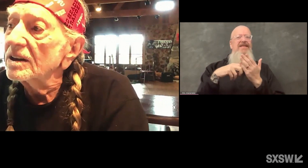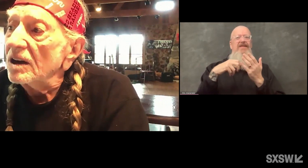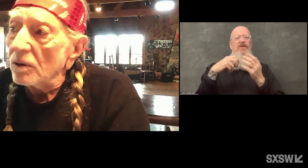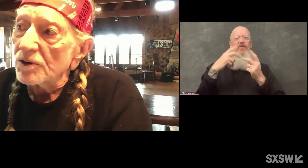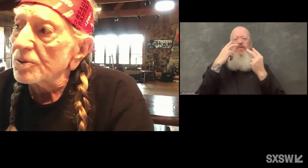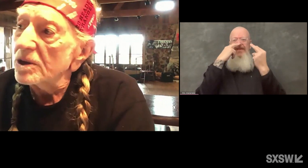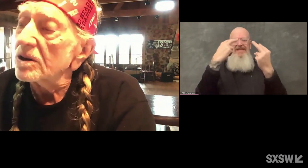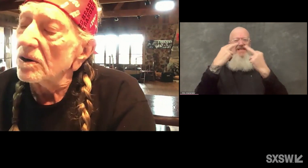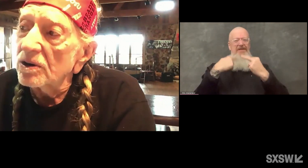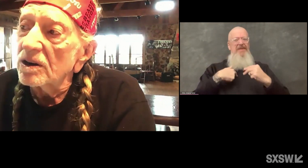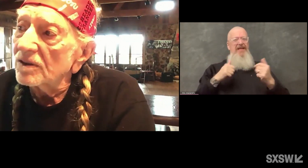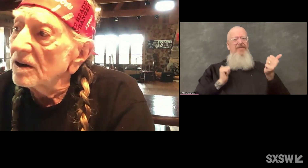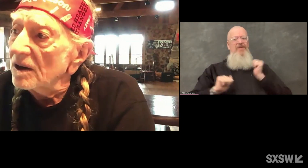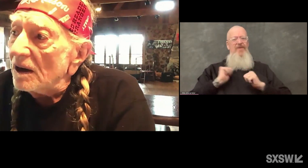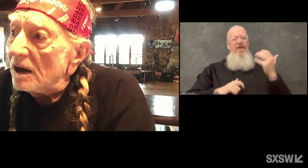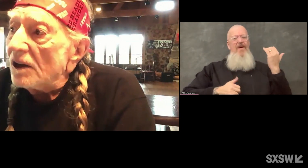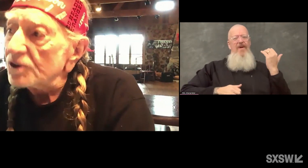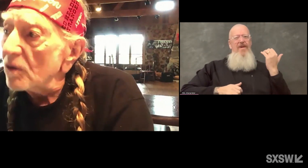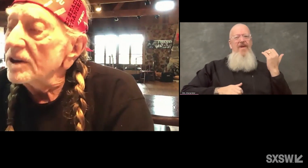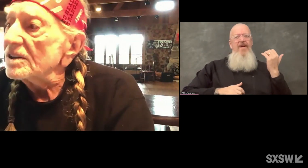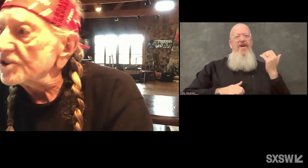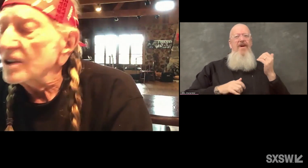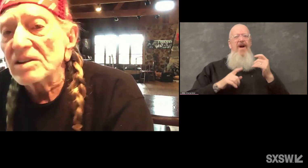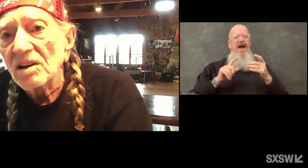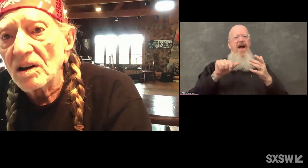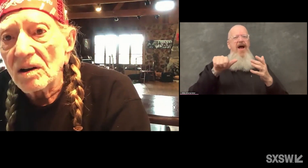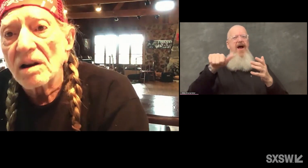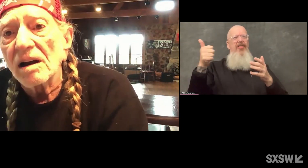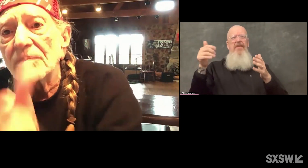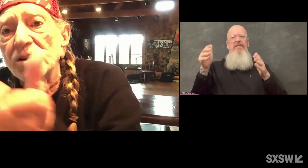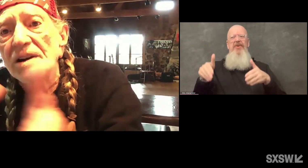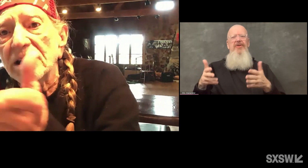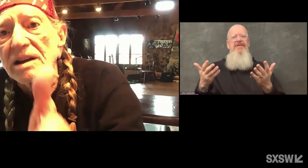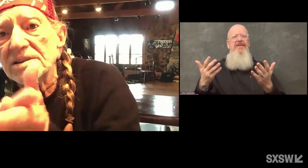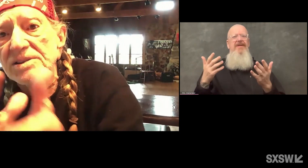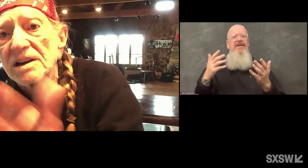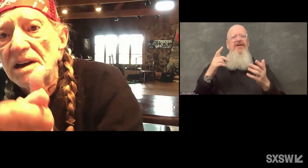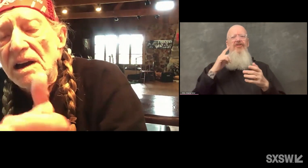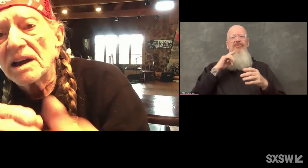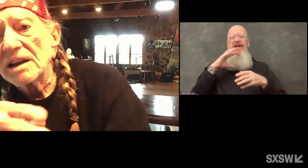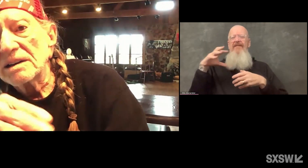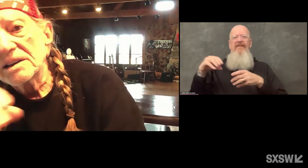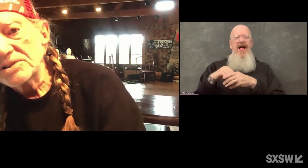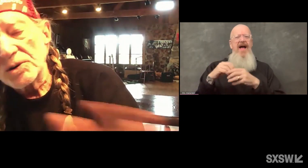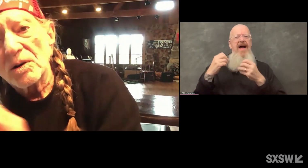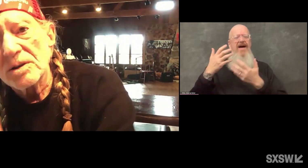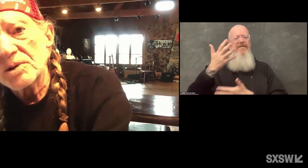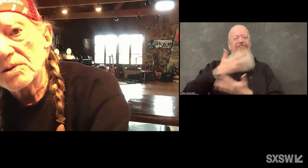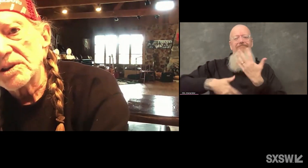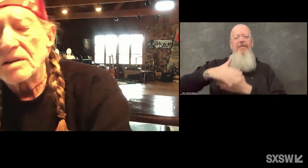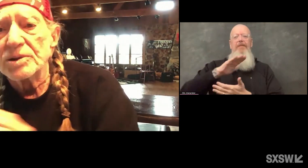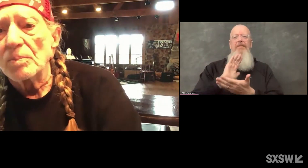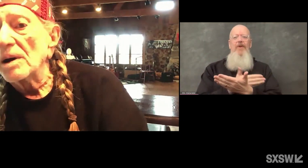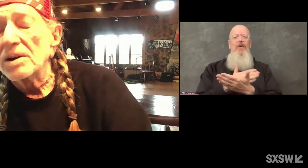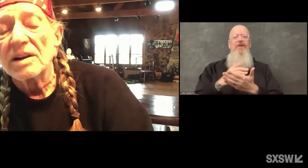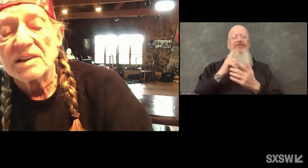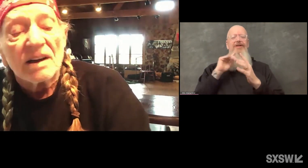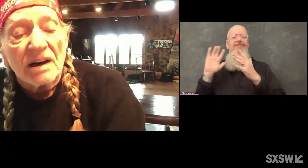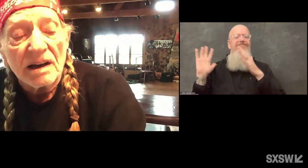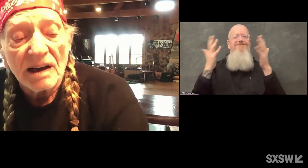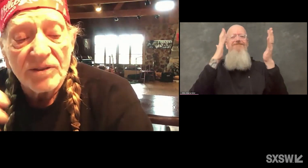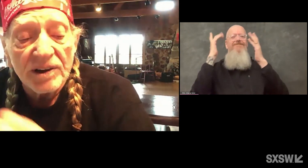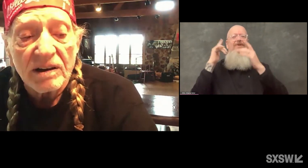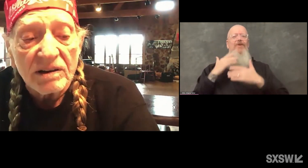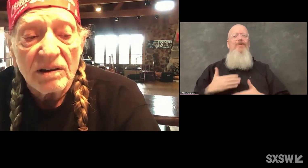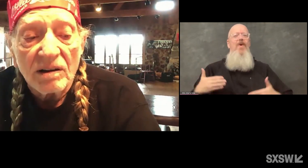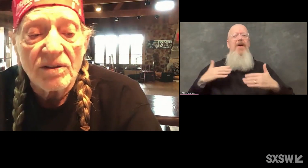and sing, whether it's me or whoever. So they can sing along, clap their hands, and enjoy the music and be a part of